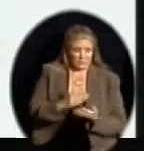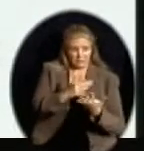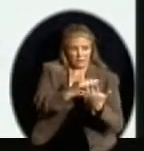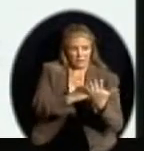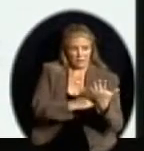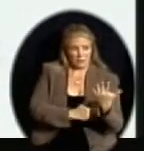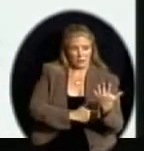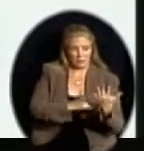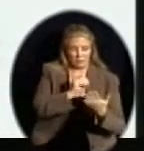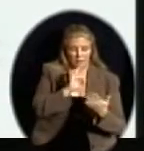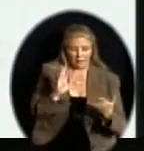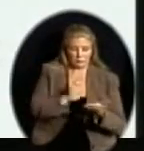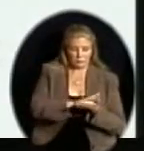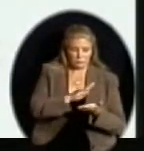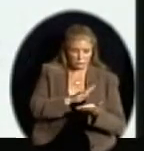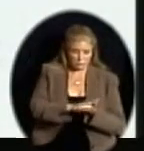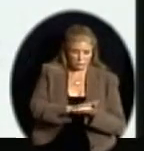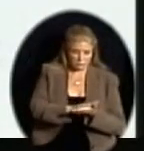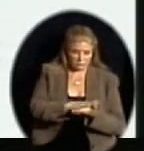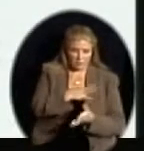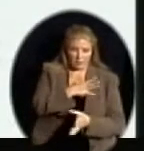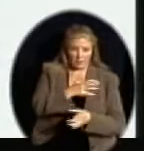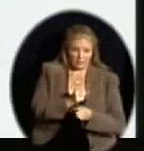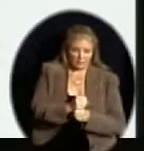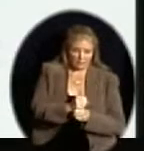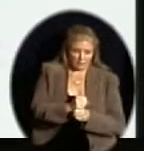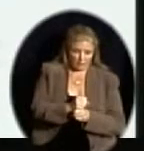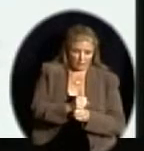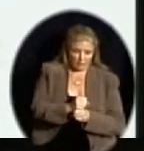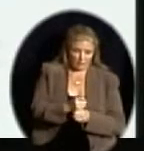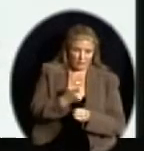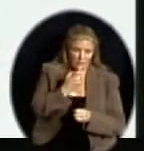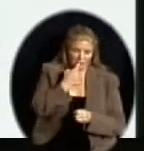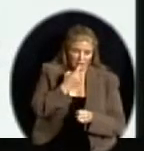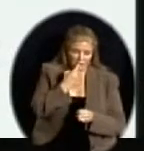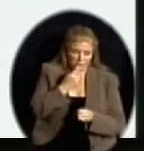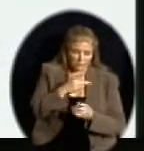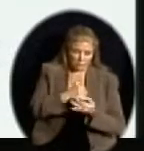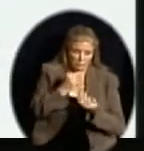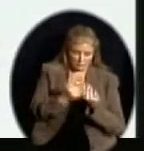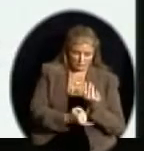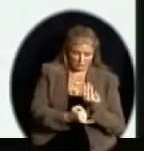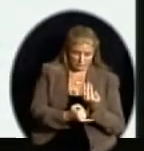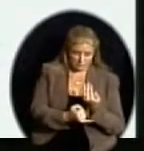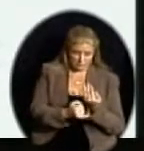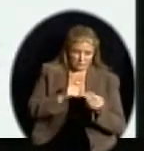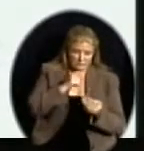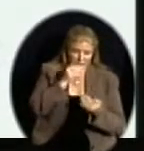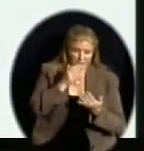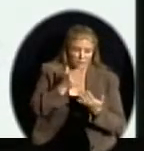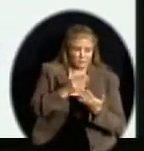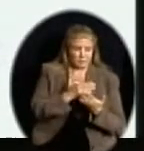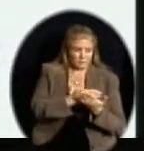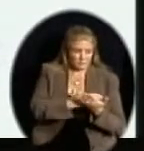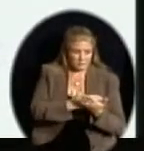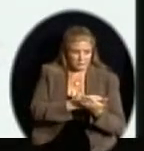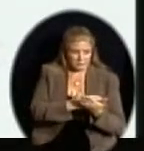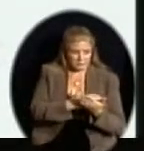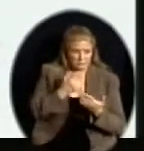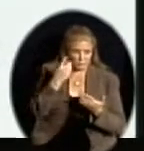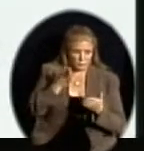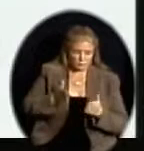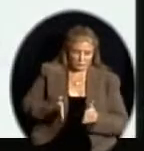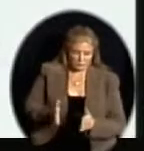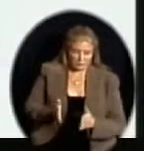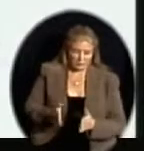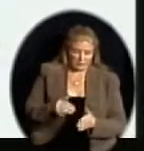of the schools that major asphalt and concrete projects were done. We did not list the little ones where you put in a sidewalk, so forth. These were our